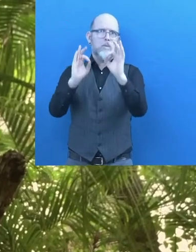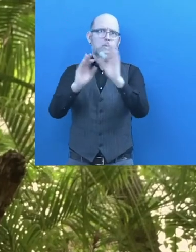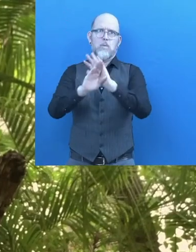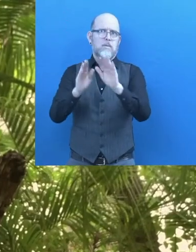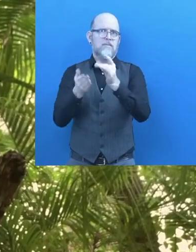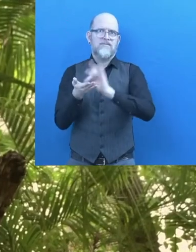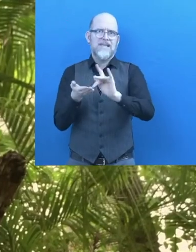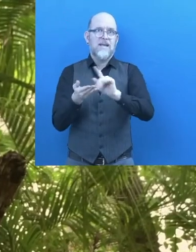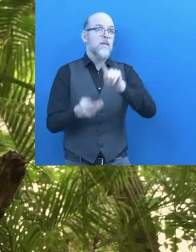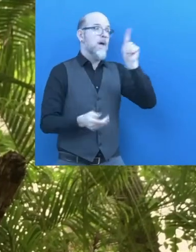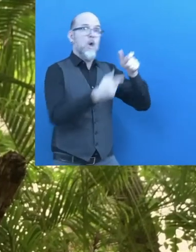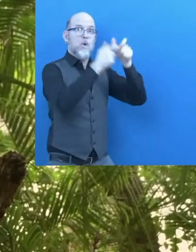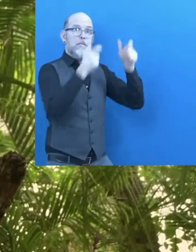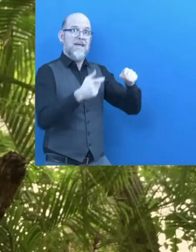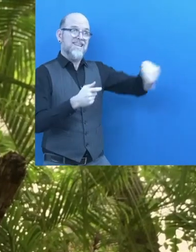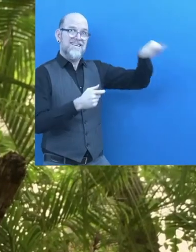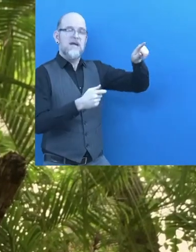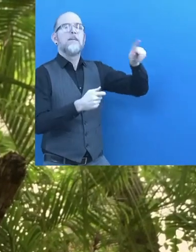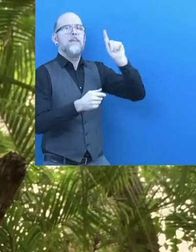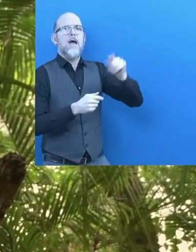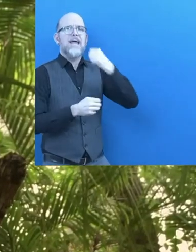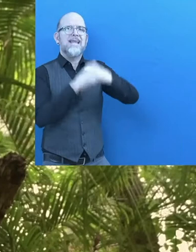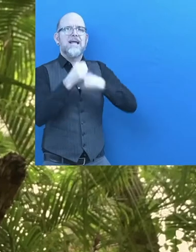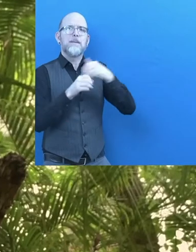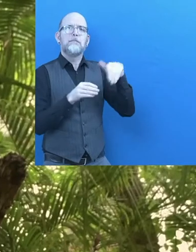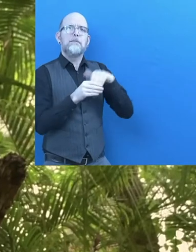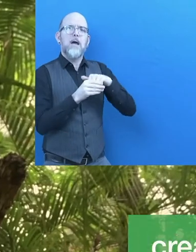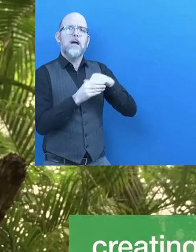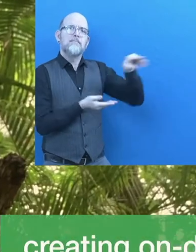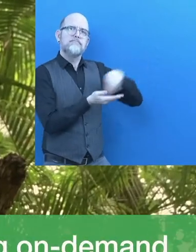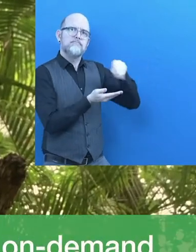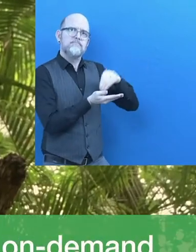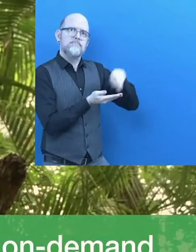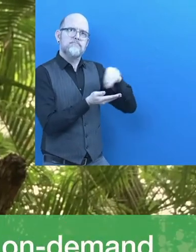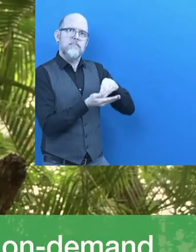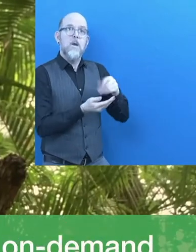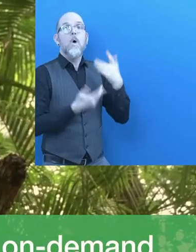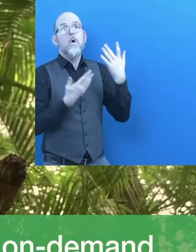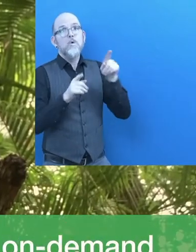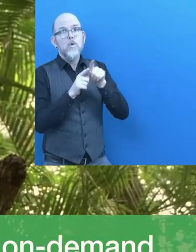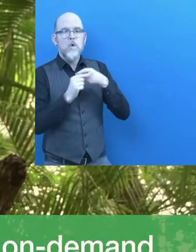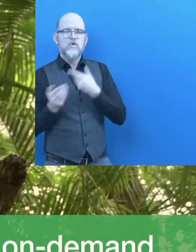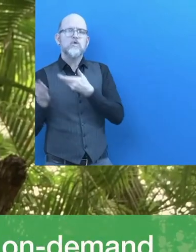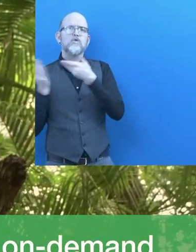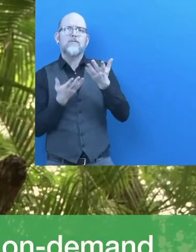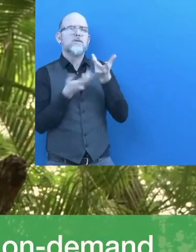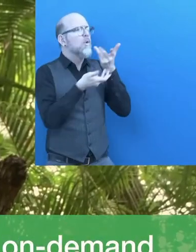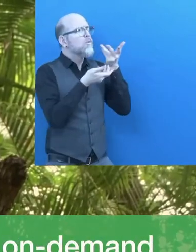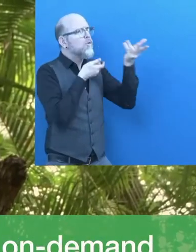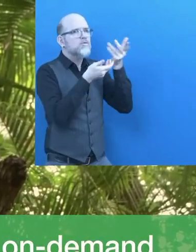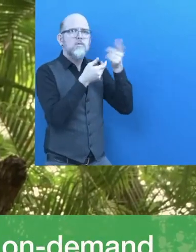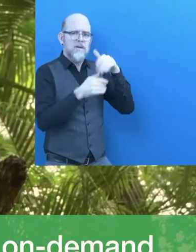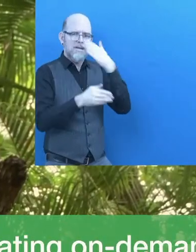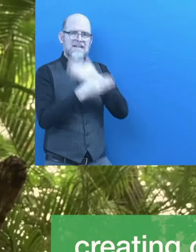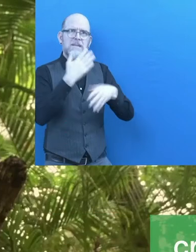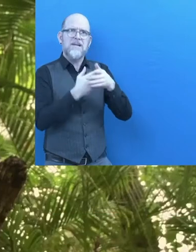via fee-based membership charged to large companies. And we also create on-demand consulting services in order